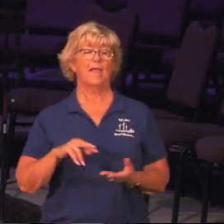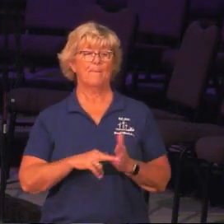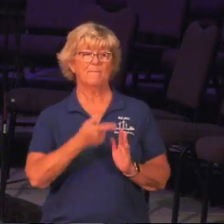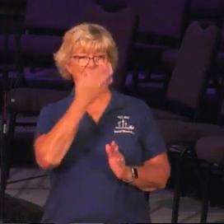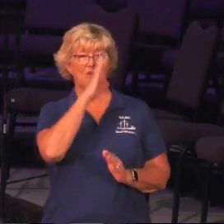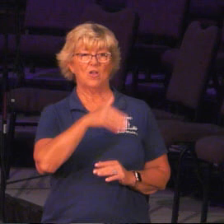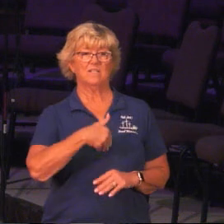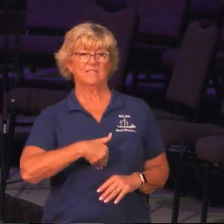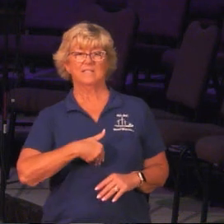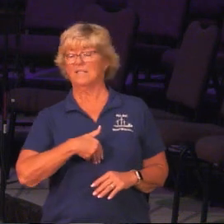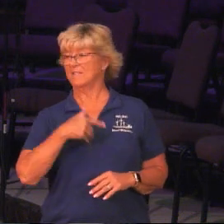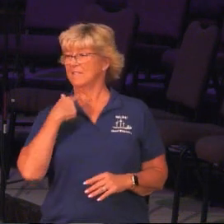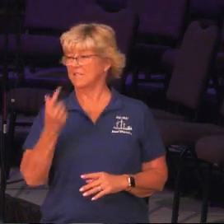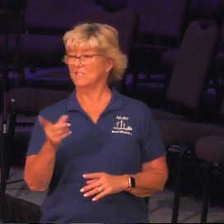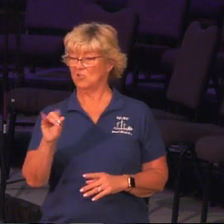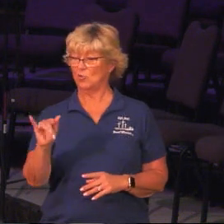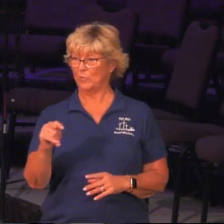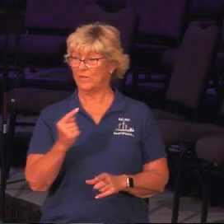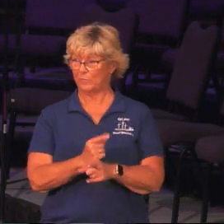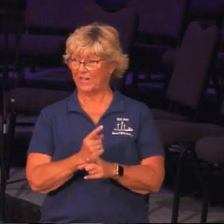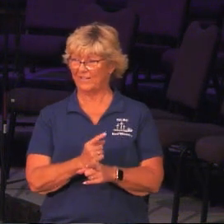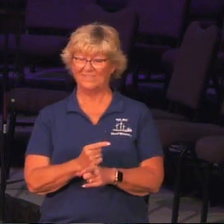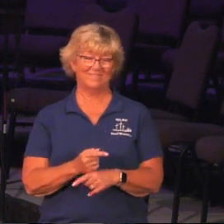you, that's me telling you to do it, right?